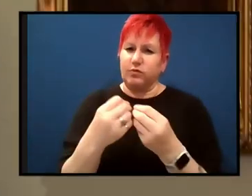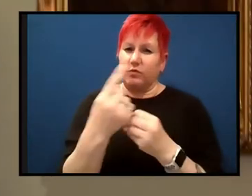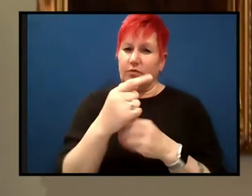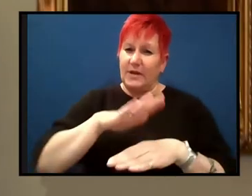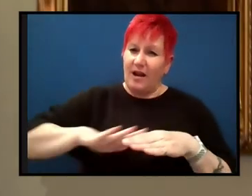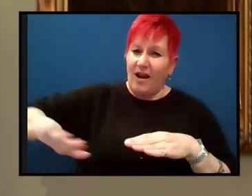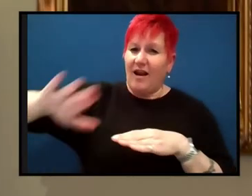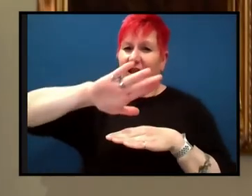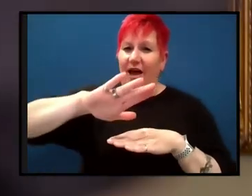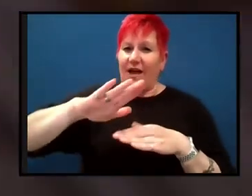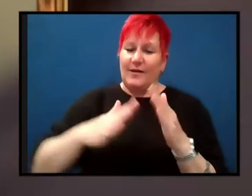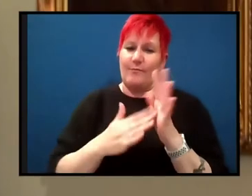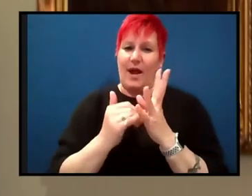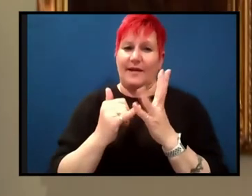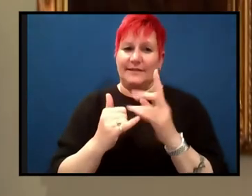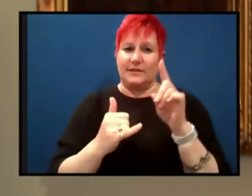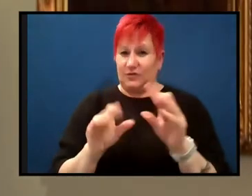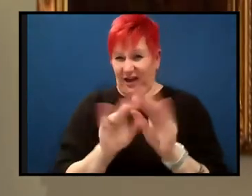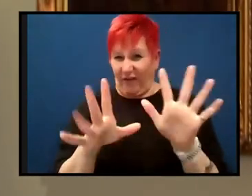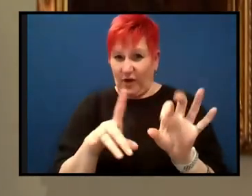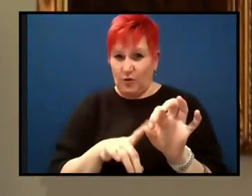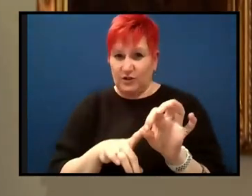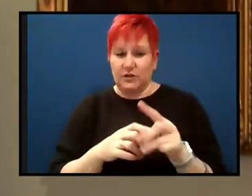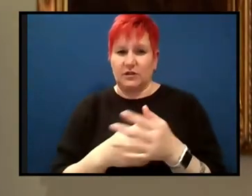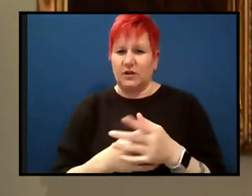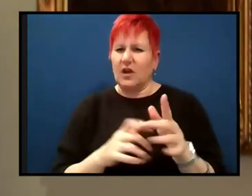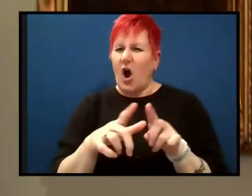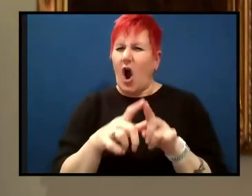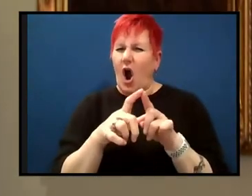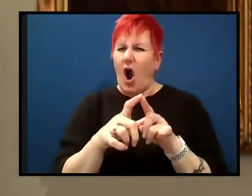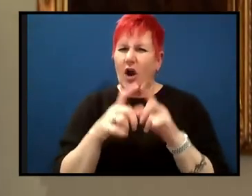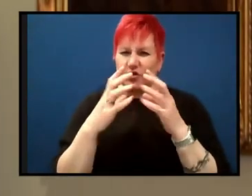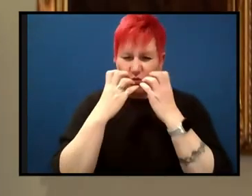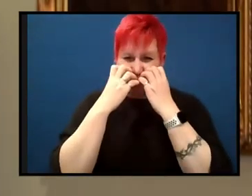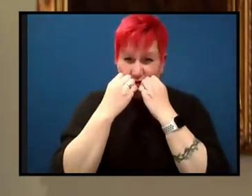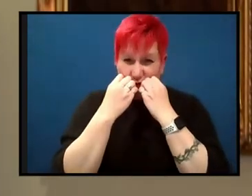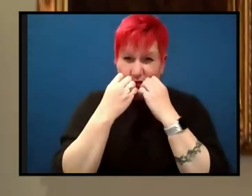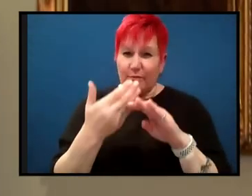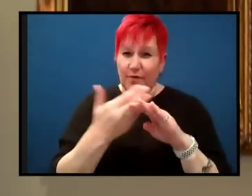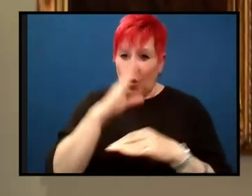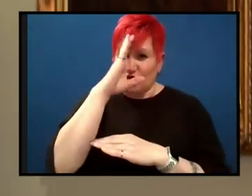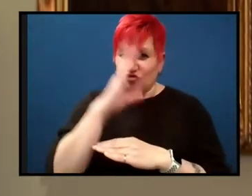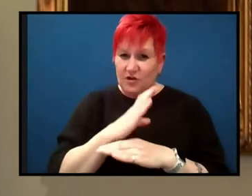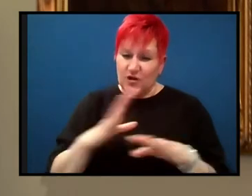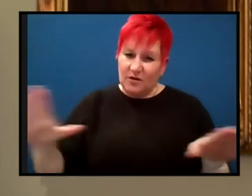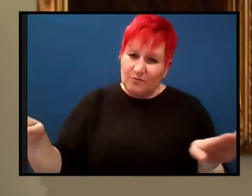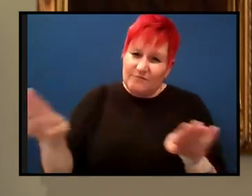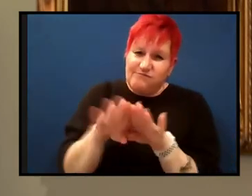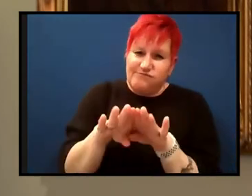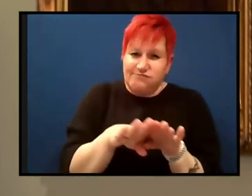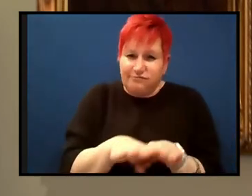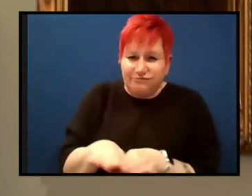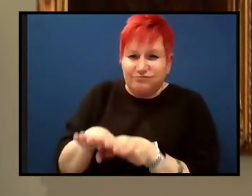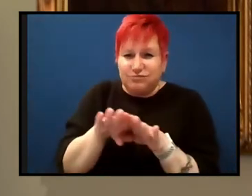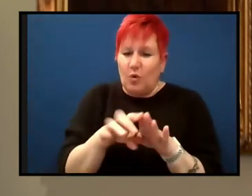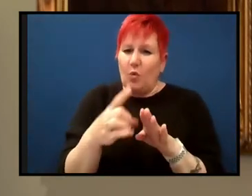from Nick was, uh, was it hard to prove that all the countries fit into one big landmass? So I, I think this